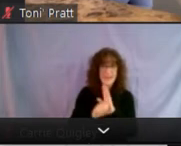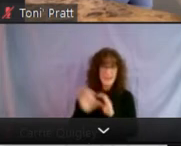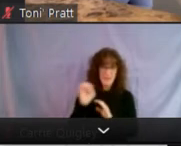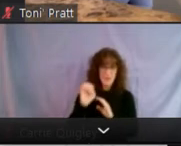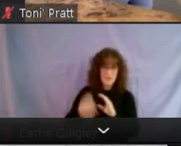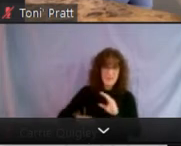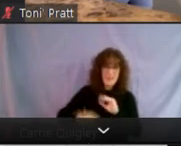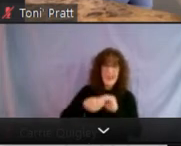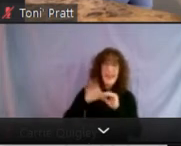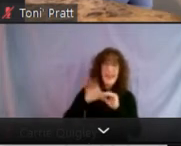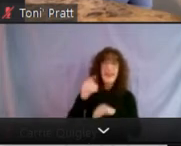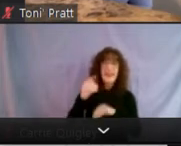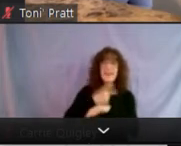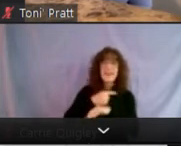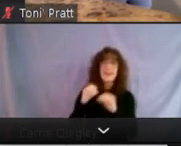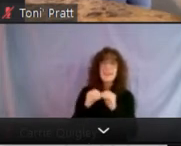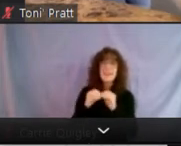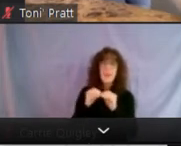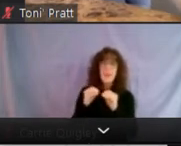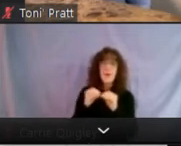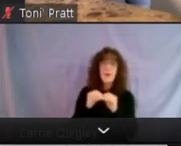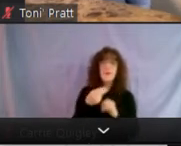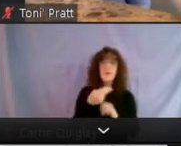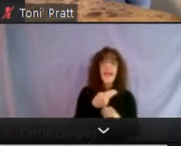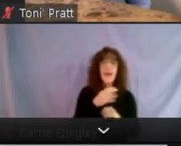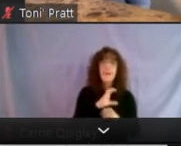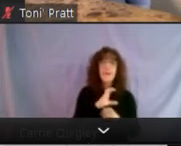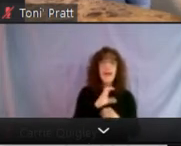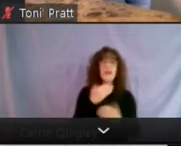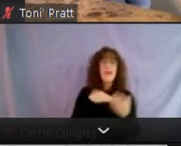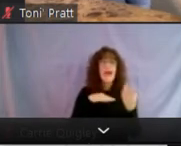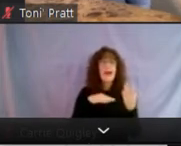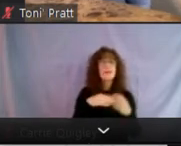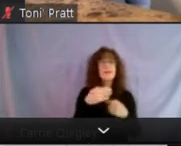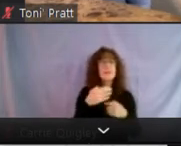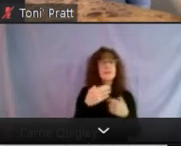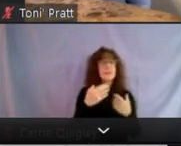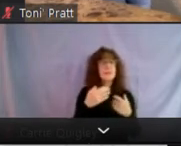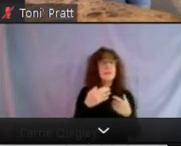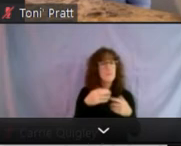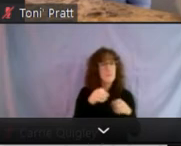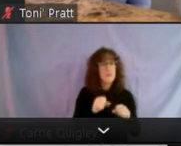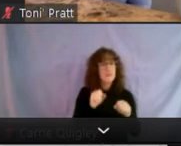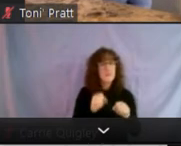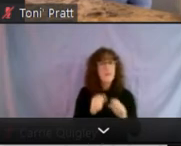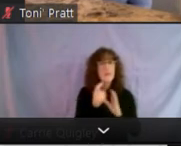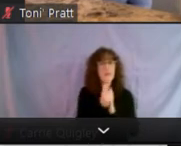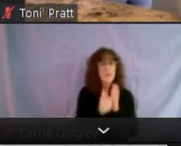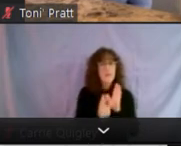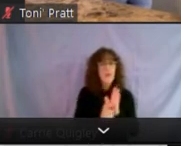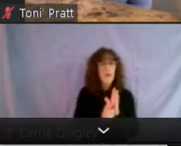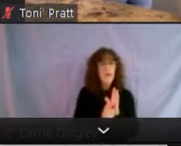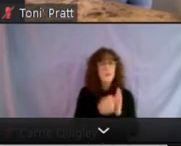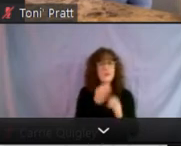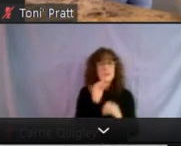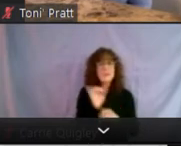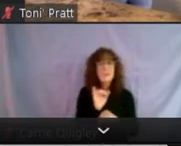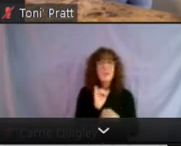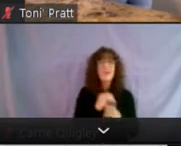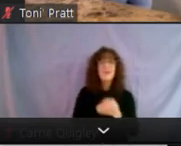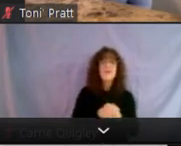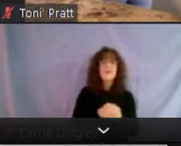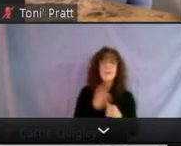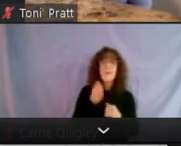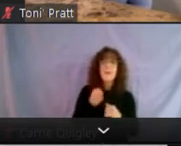days. Howard County, uh, has pending legislation, uh, that's similar. Um, and Baltimore